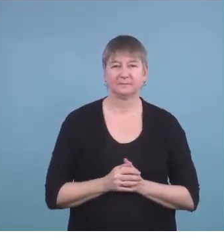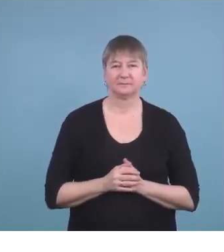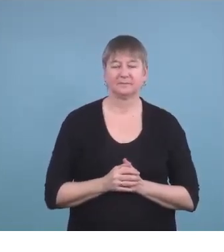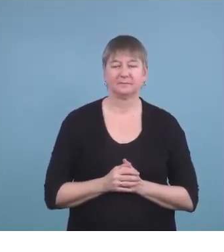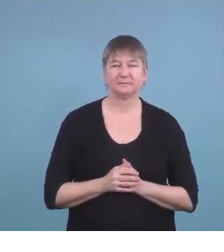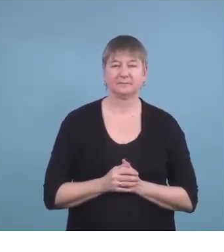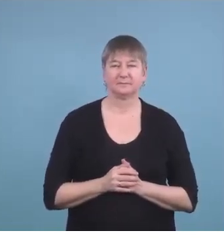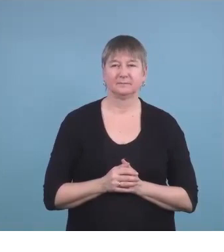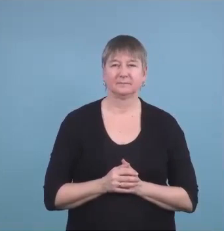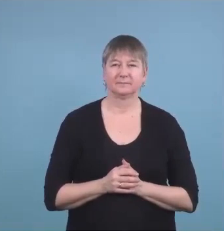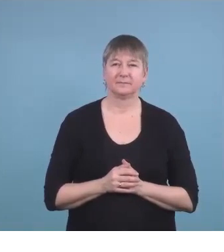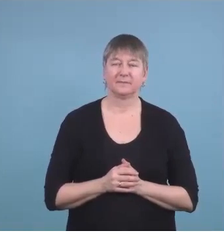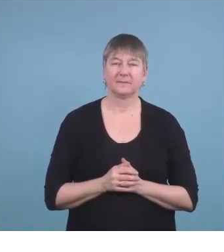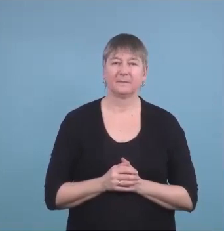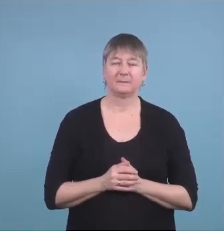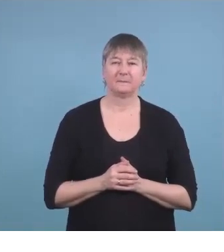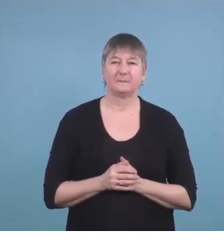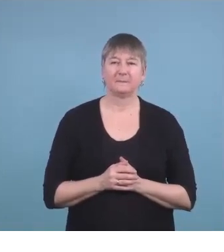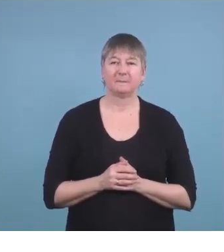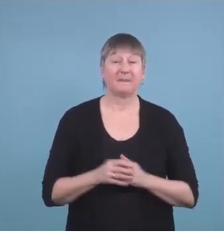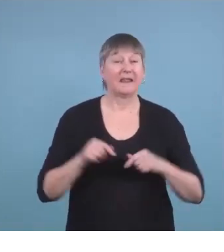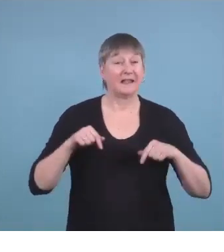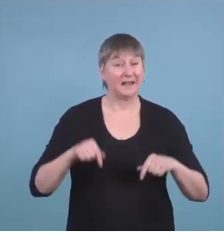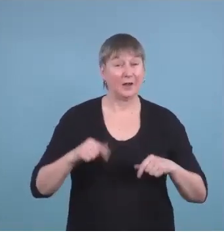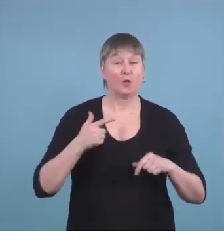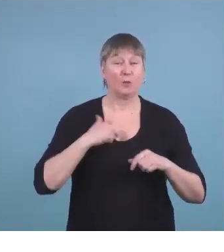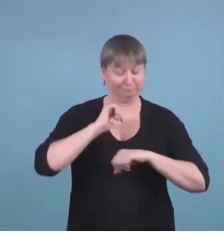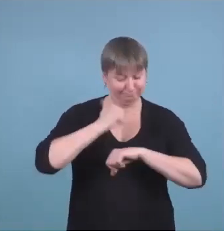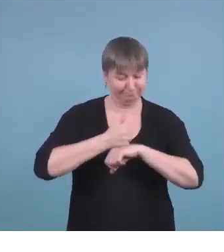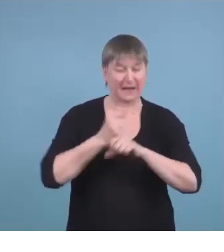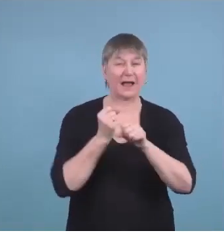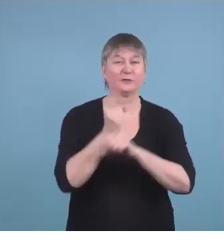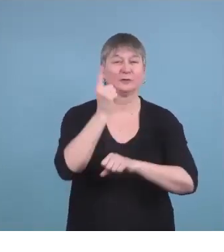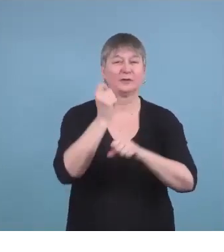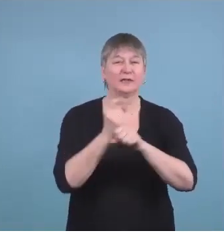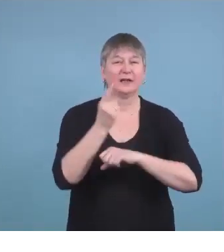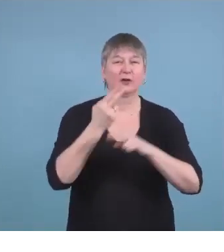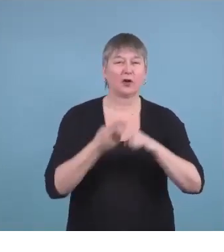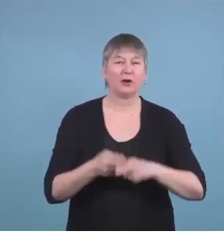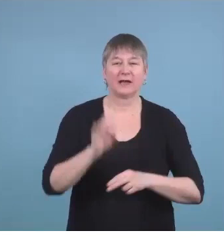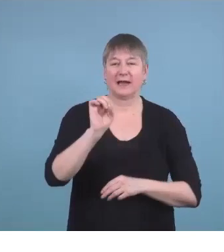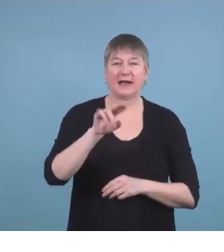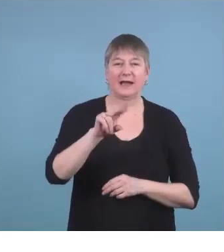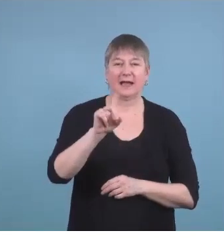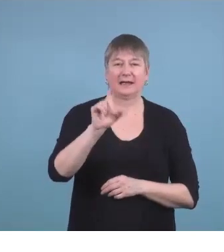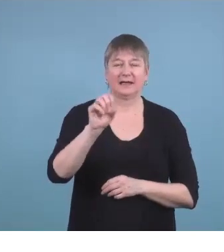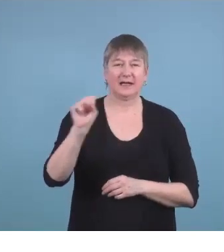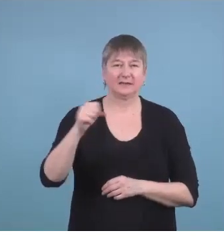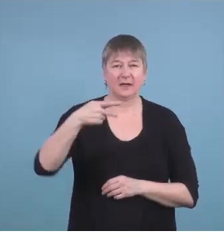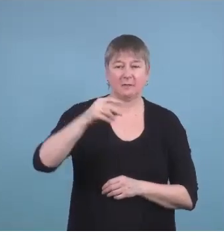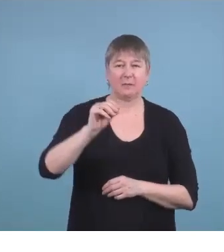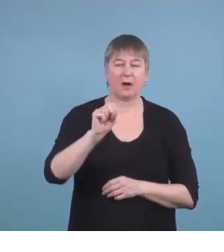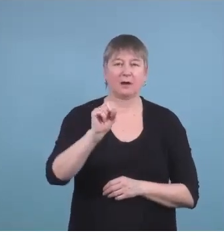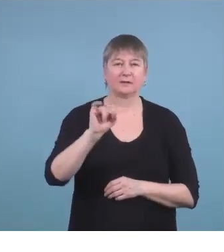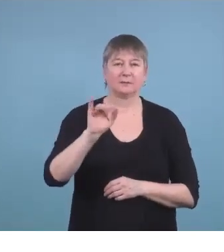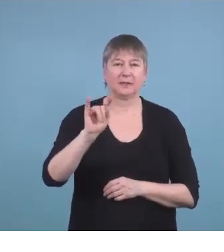we've set up an annual event here at the school called endless possibilities and we open it up not only to the Calgary